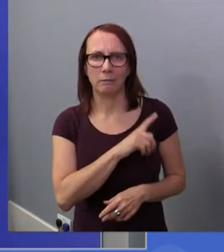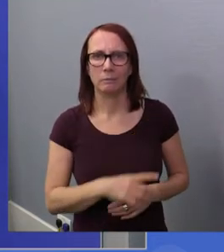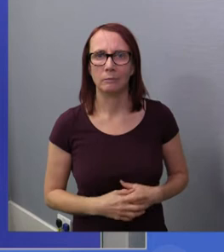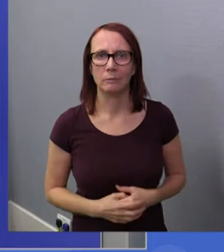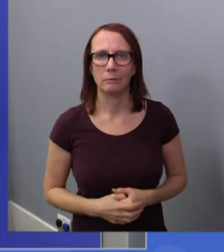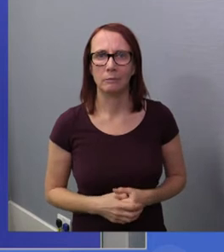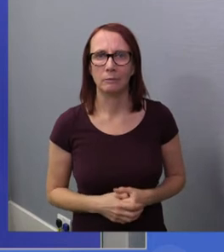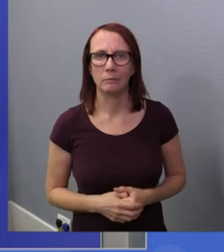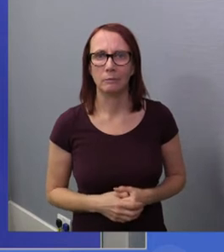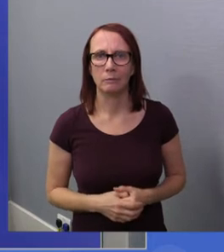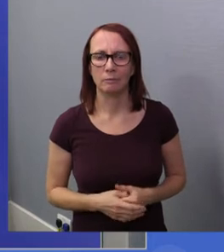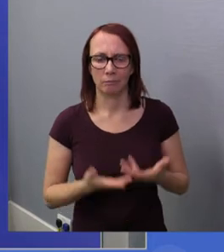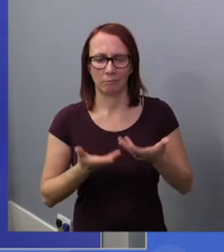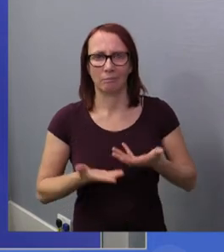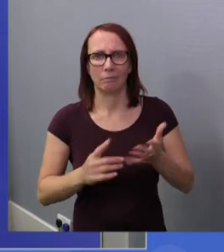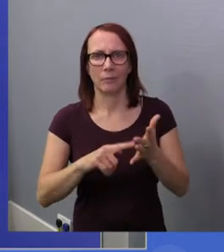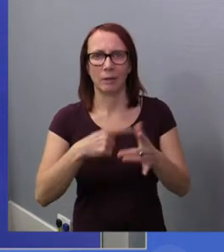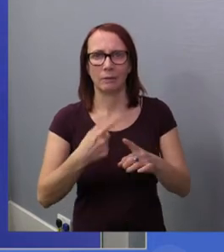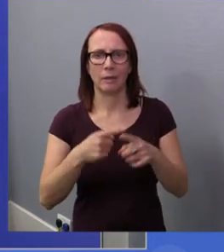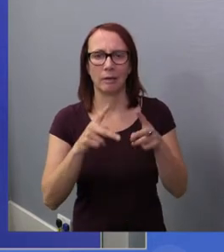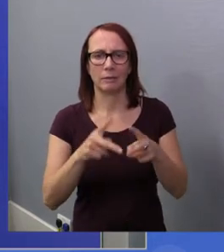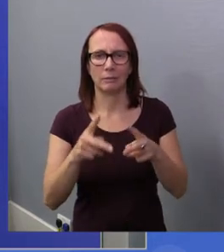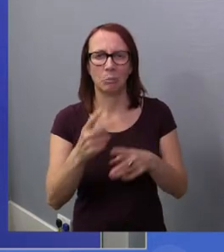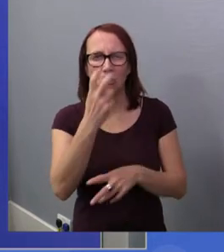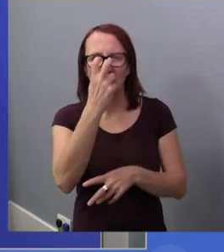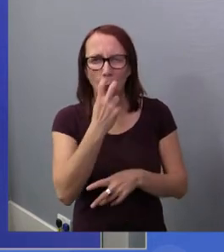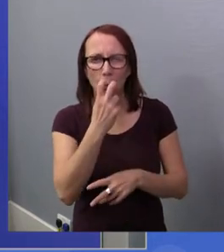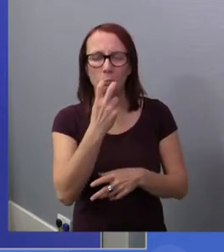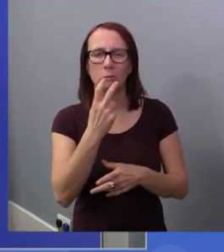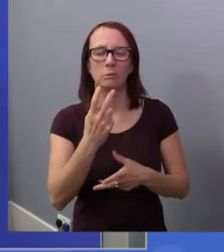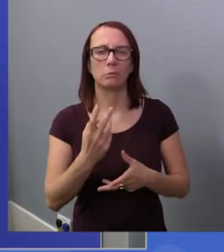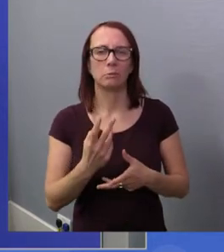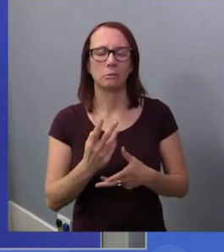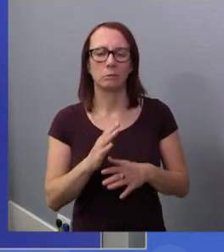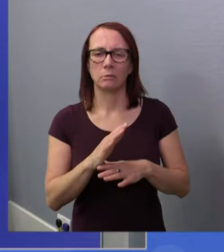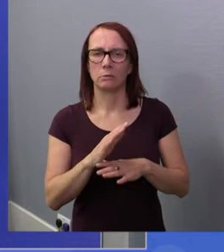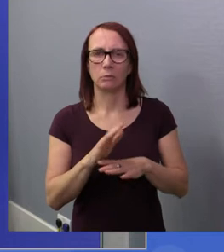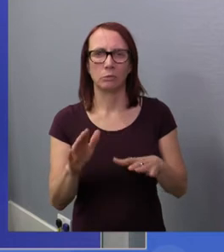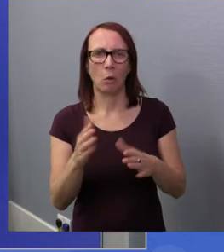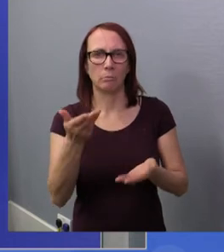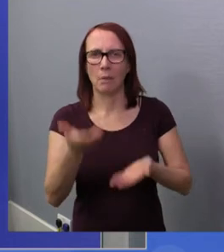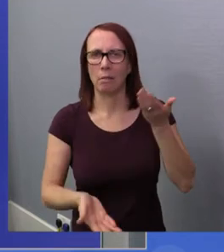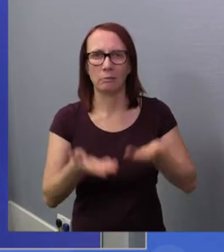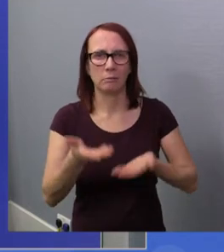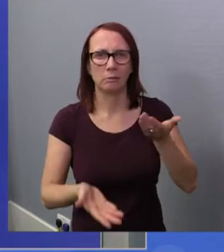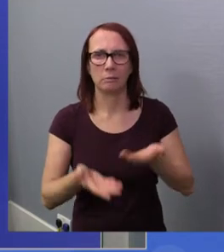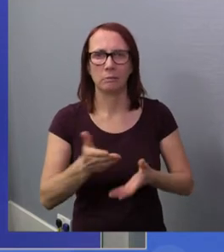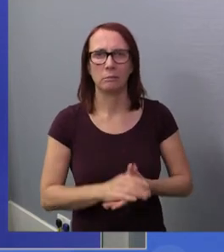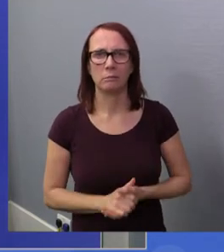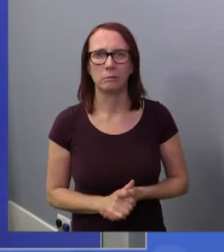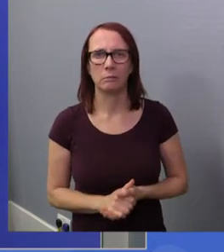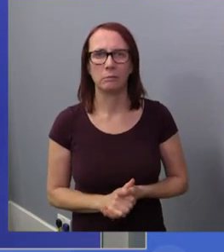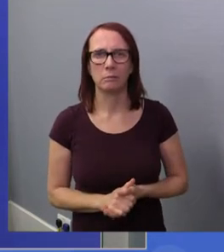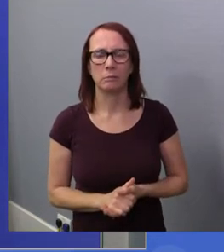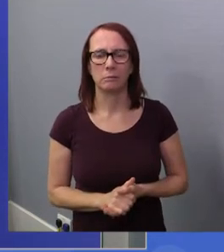was the current tax system is antiquated, the current system is not equally balanced and the